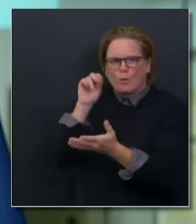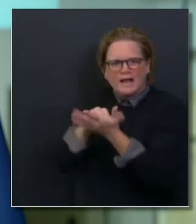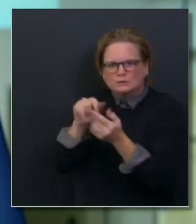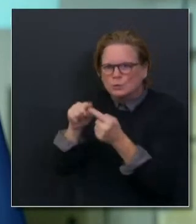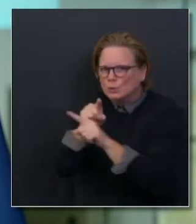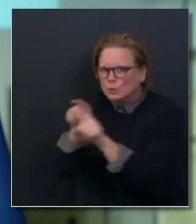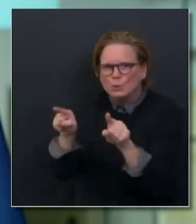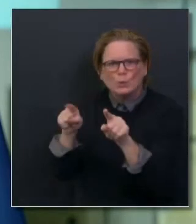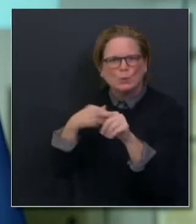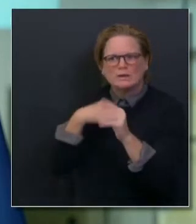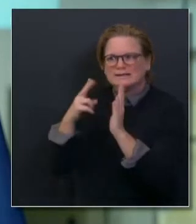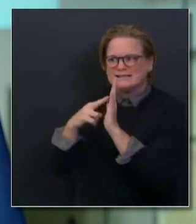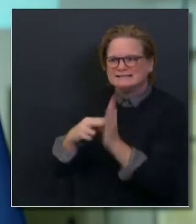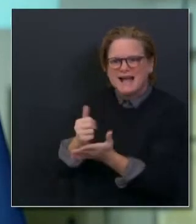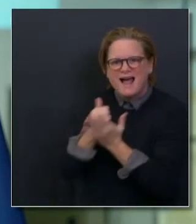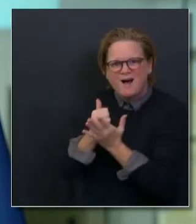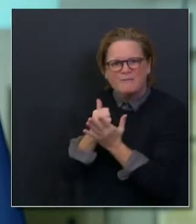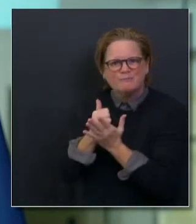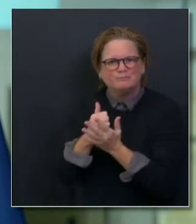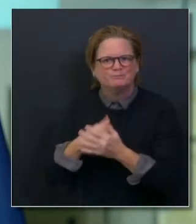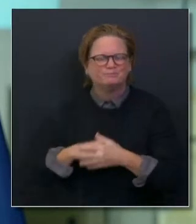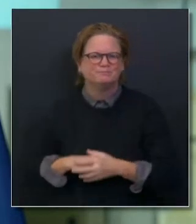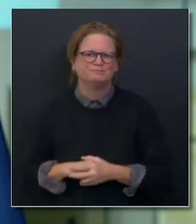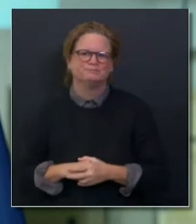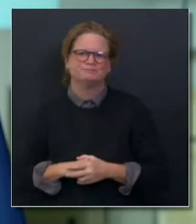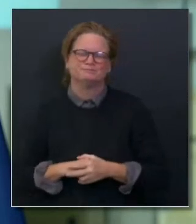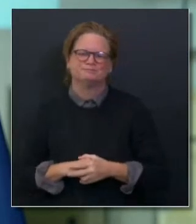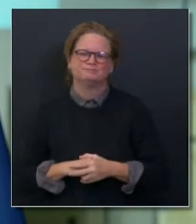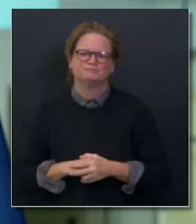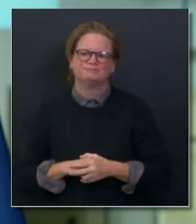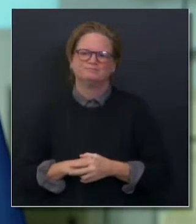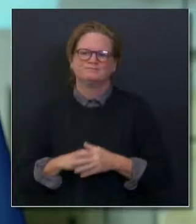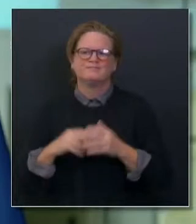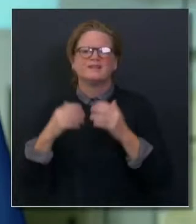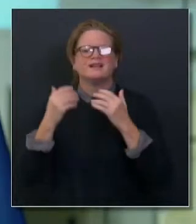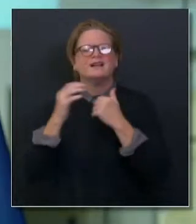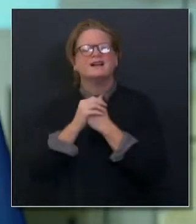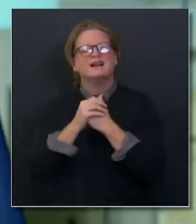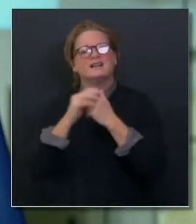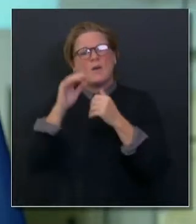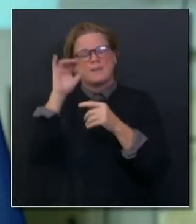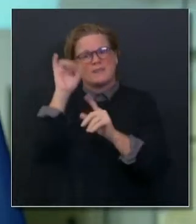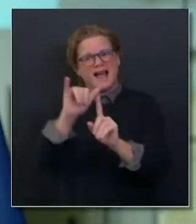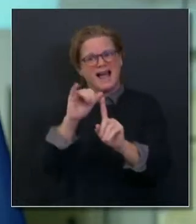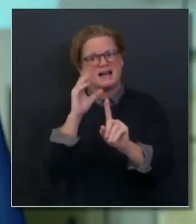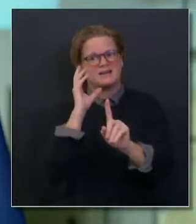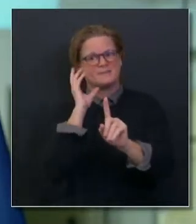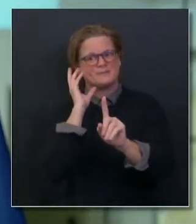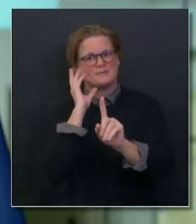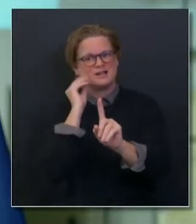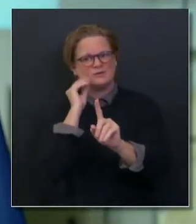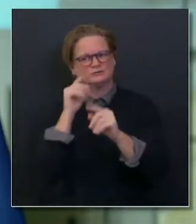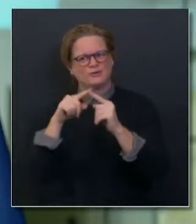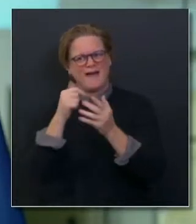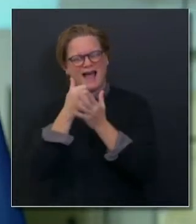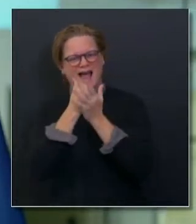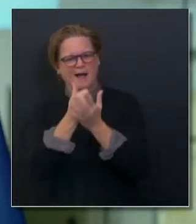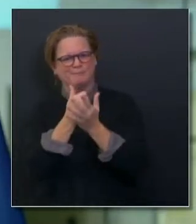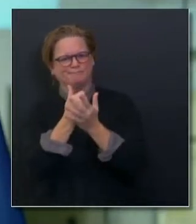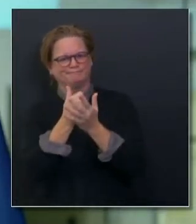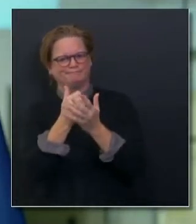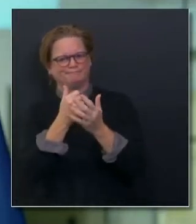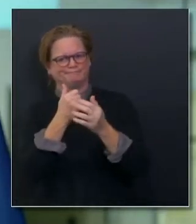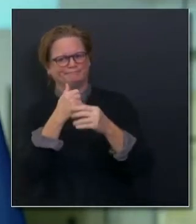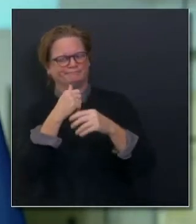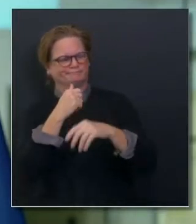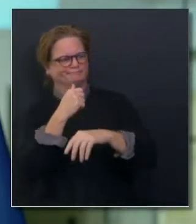Governor, you said that we're in a sprint, and you referenced a time frame of 45 to 60 days. Does that